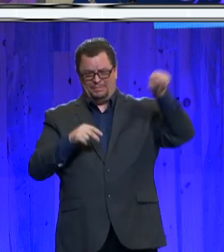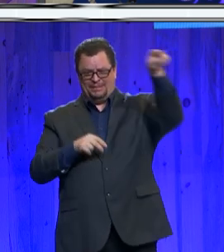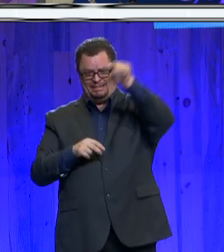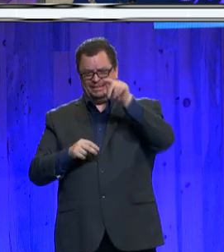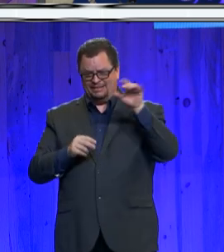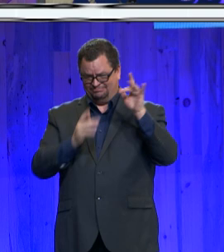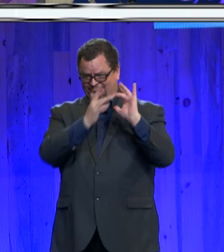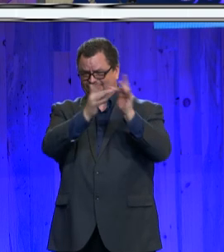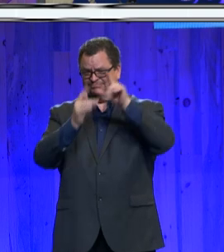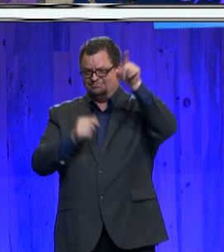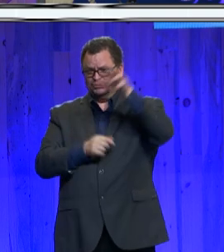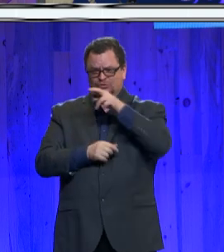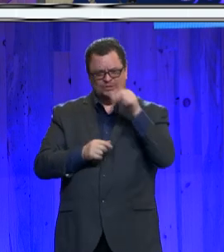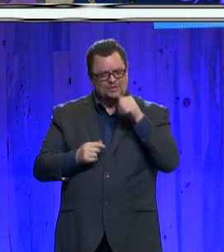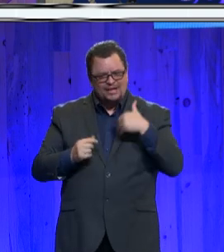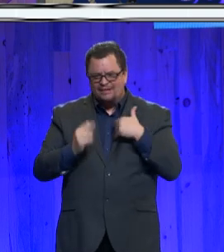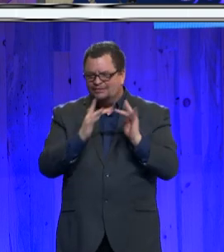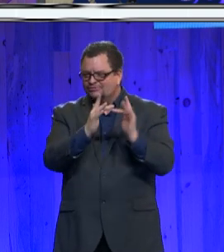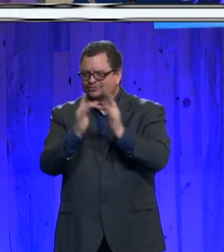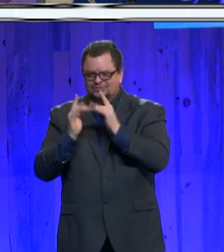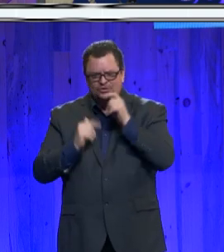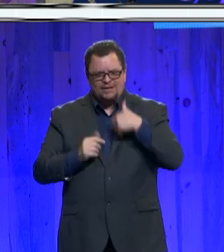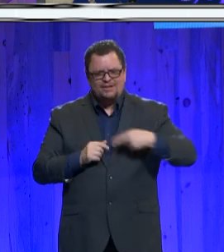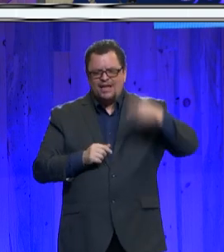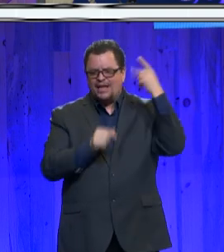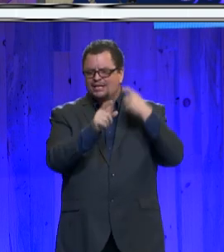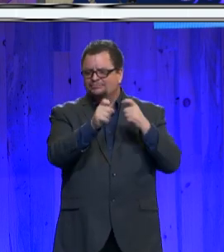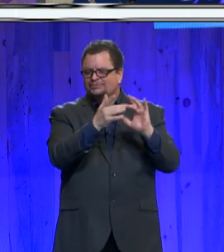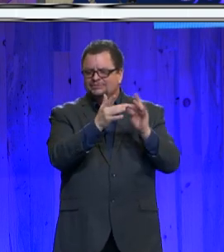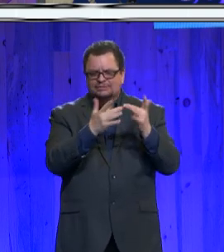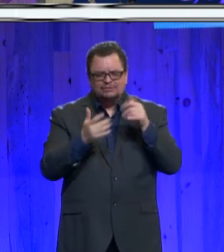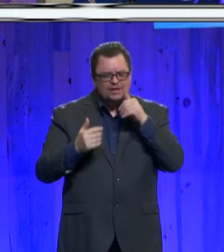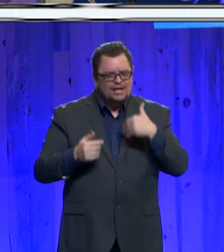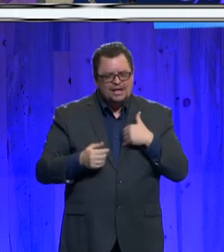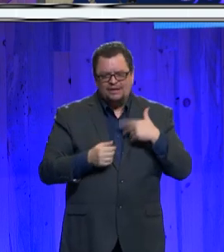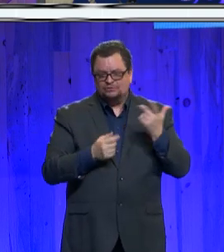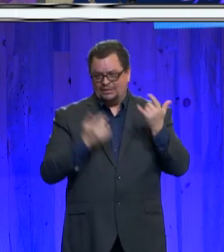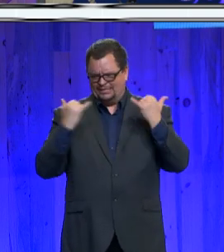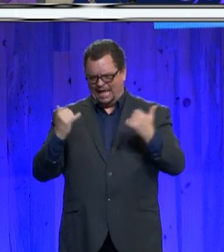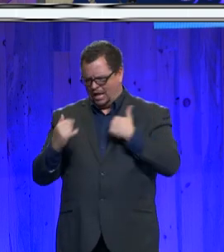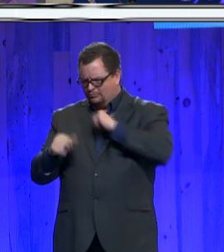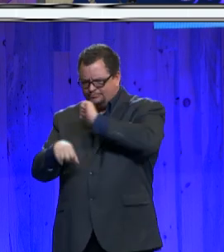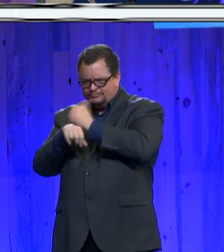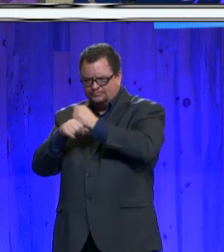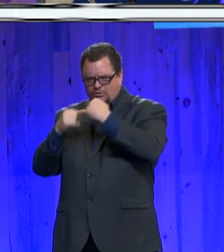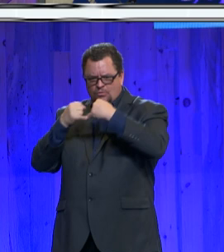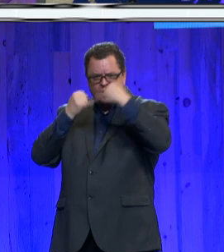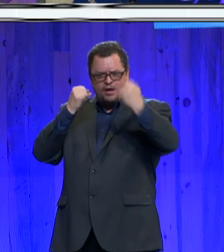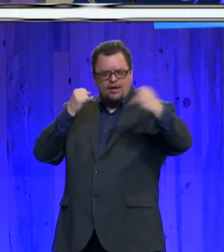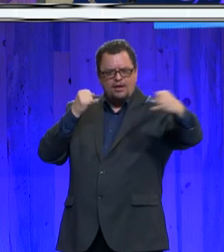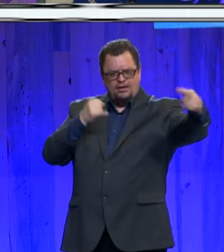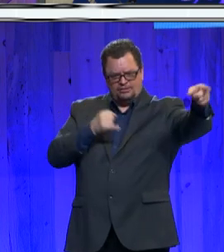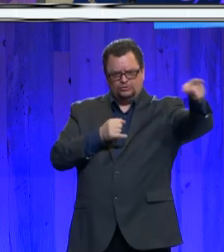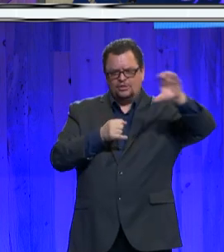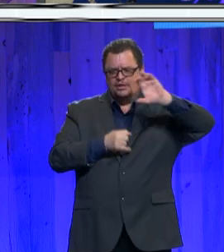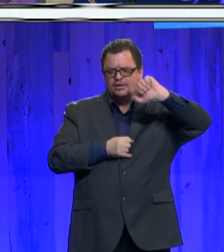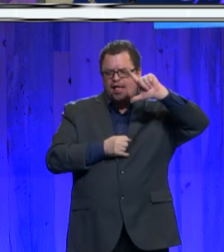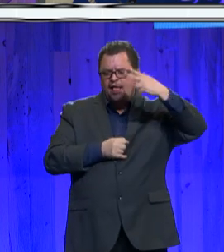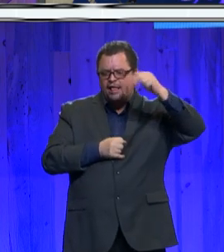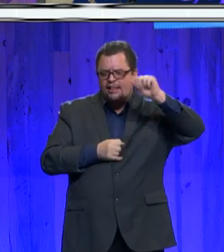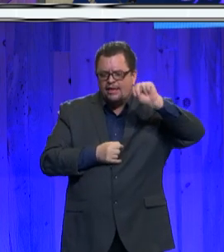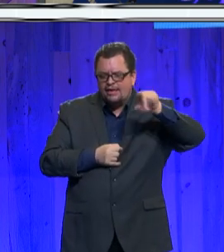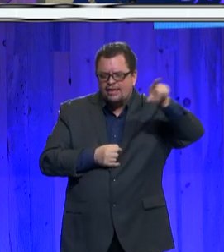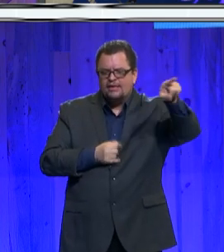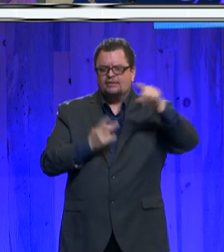That's why we will run fiber internet to county facilities in Calhan and security wide field, and we are